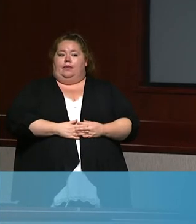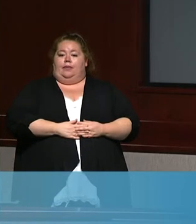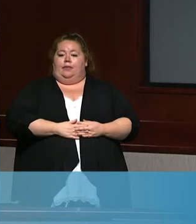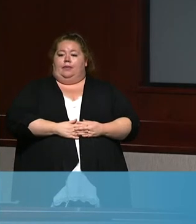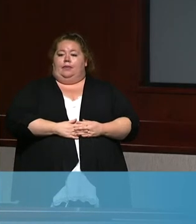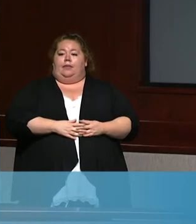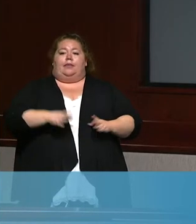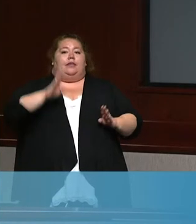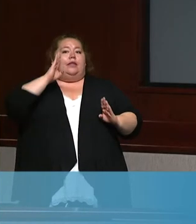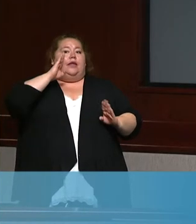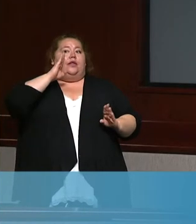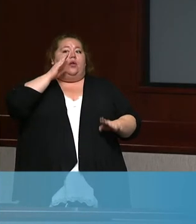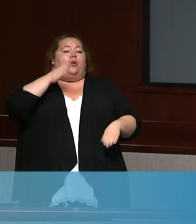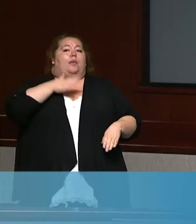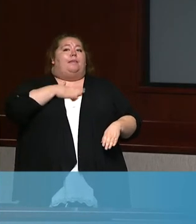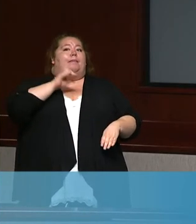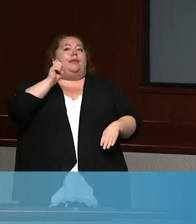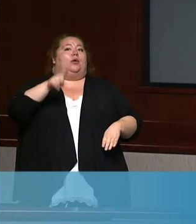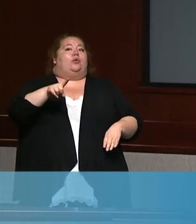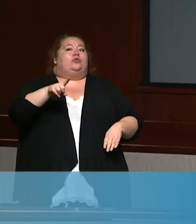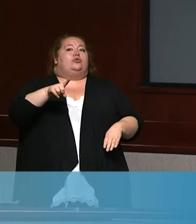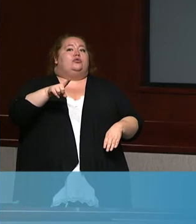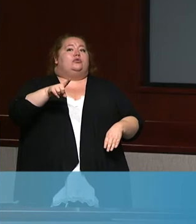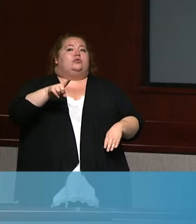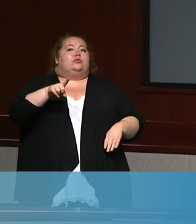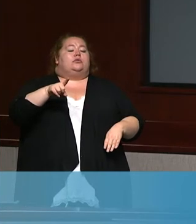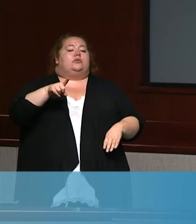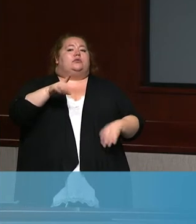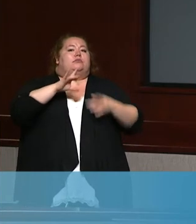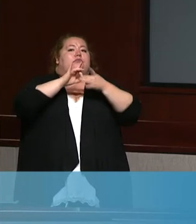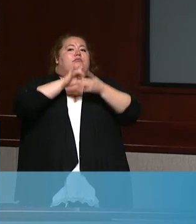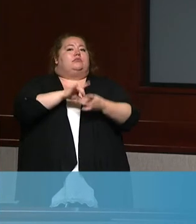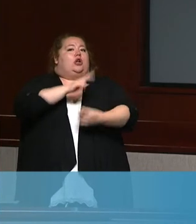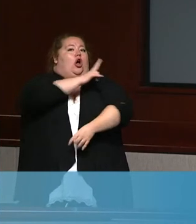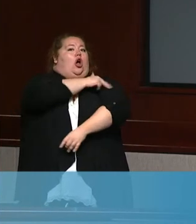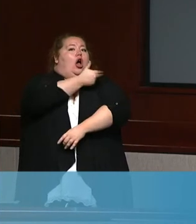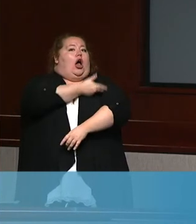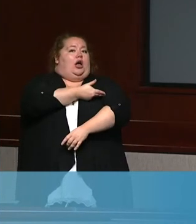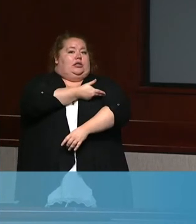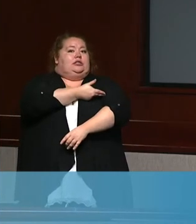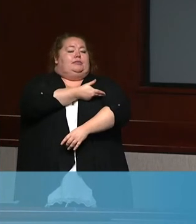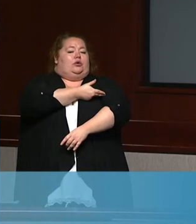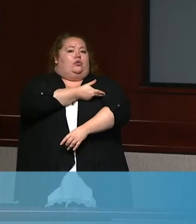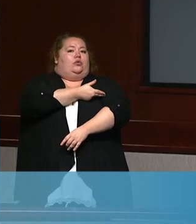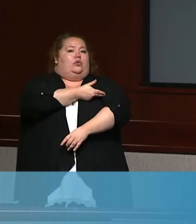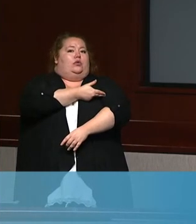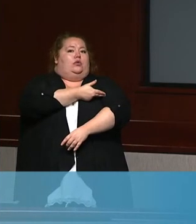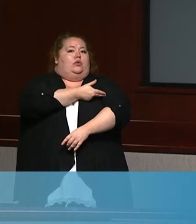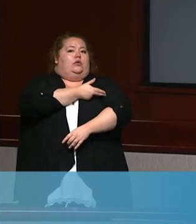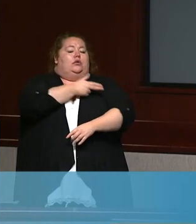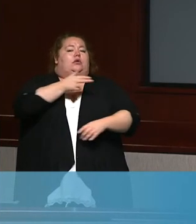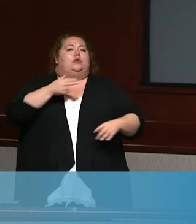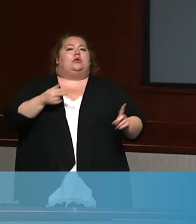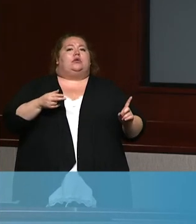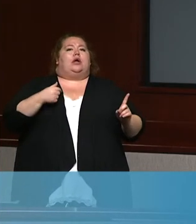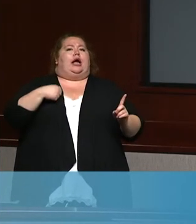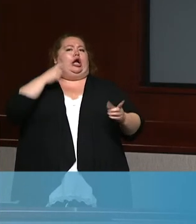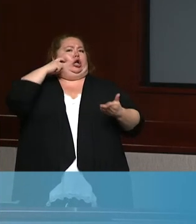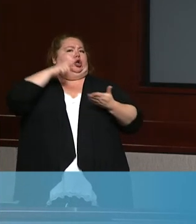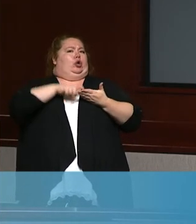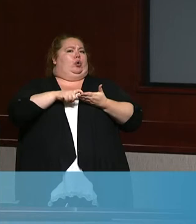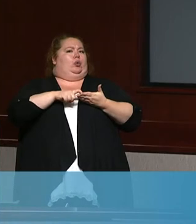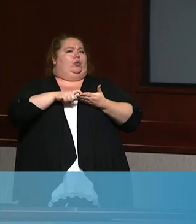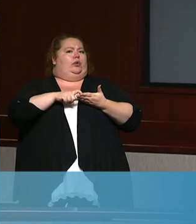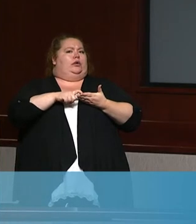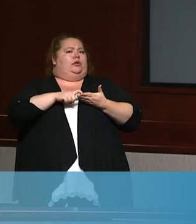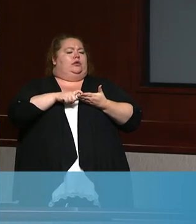Hello. Uh, my question is about just a hospital hospitalization numbers. Um, I've been noticing that you guys have been